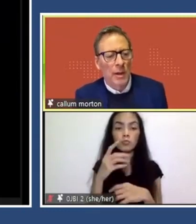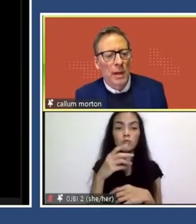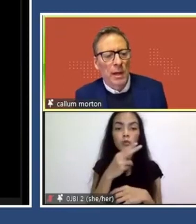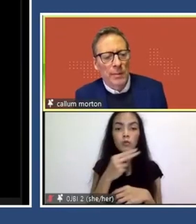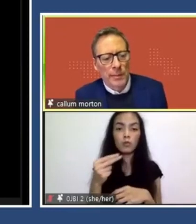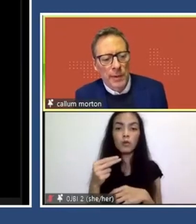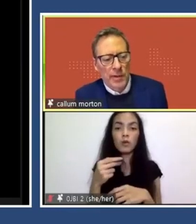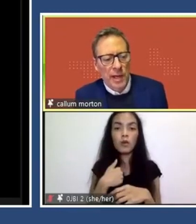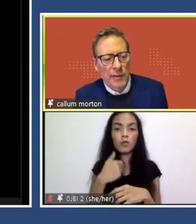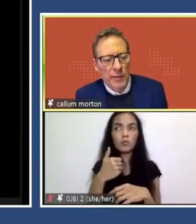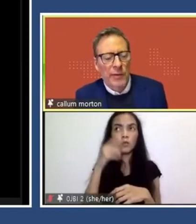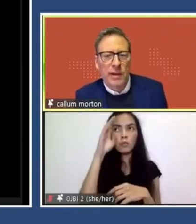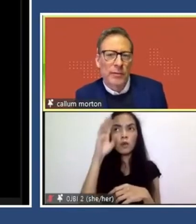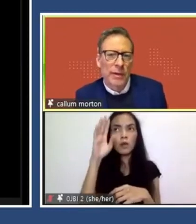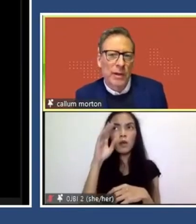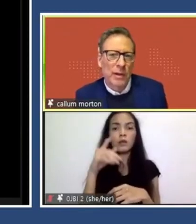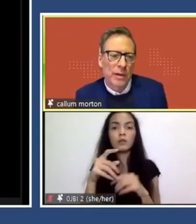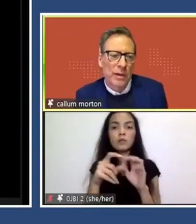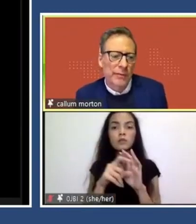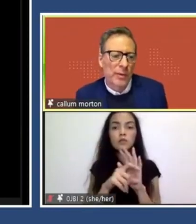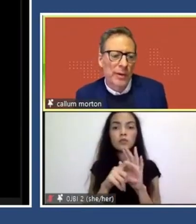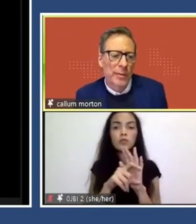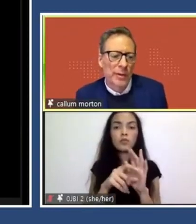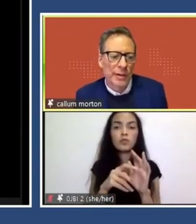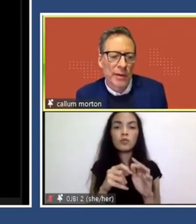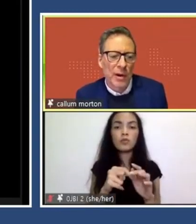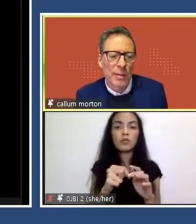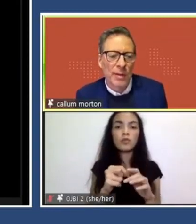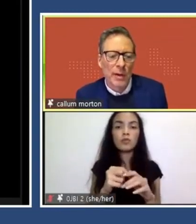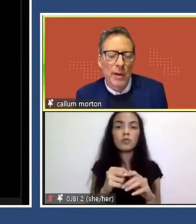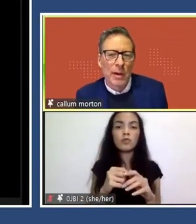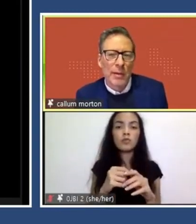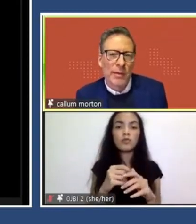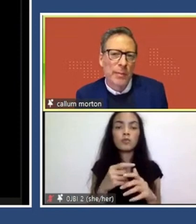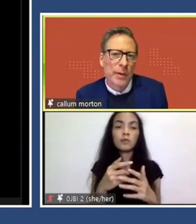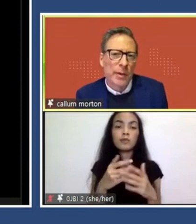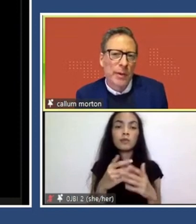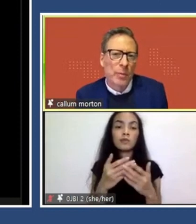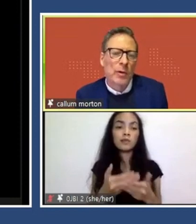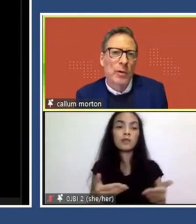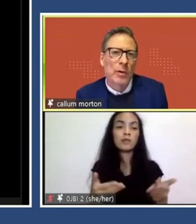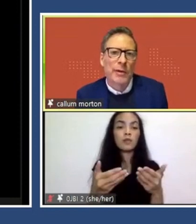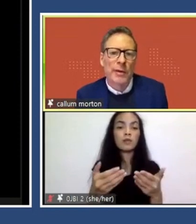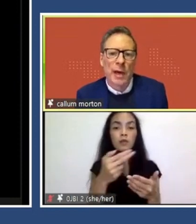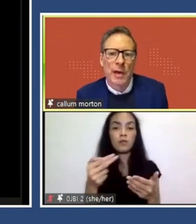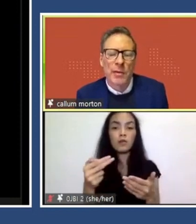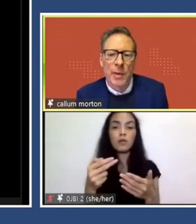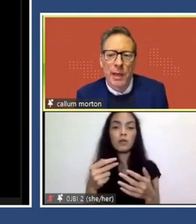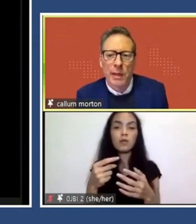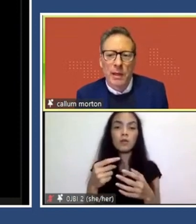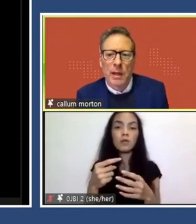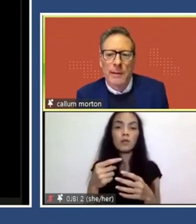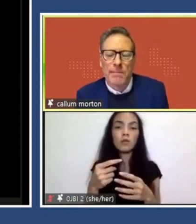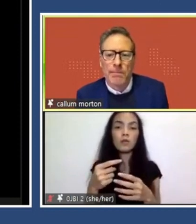would imagine, it stands for Revitalising Informal Settlements and Environments. It was funded by the Wellcome Trust and